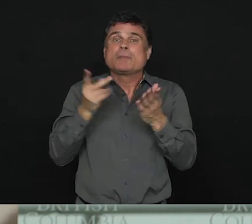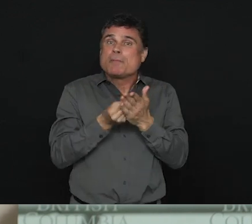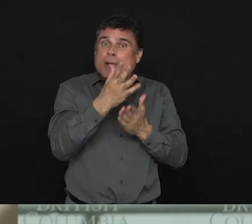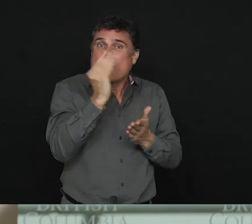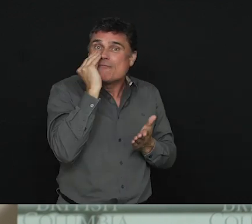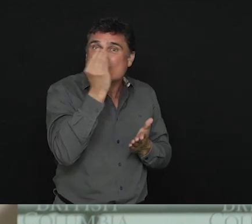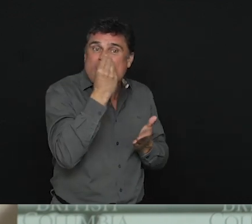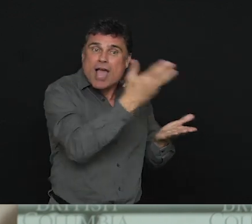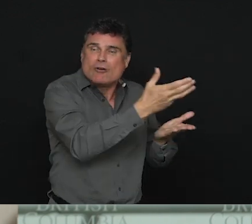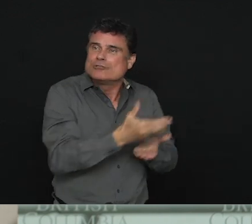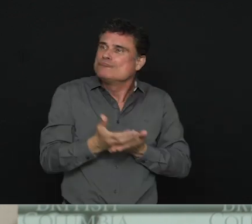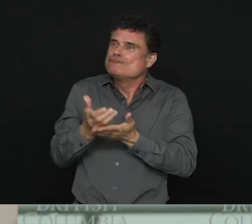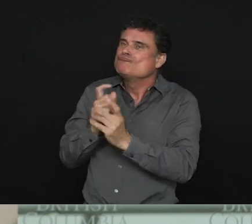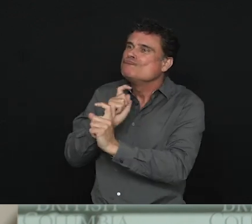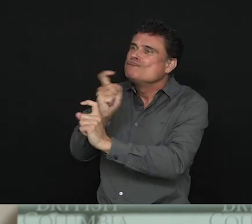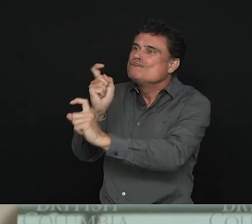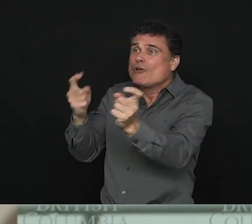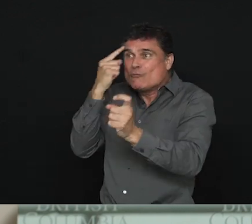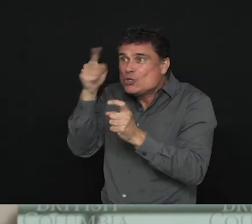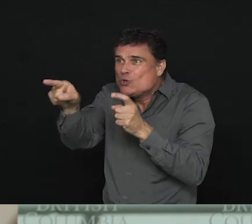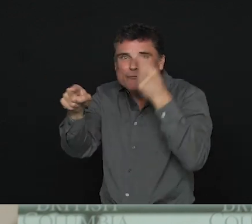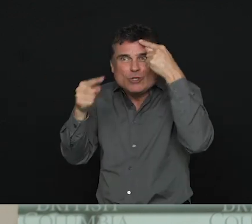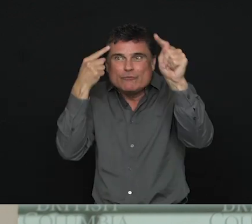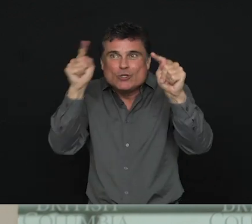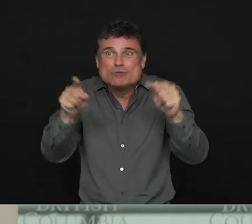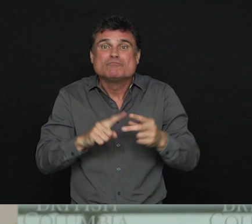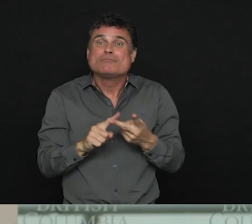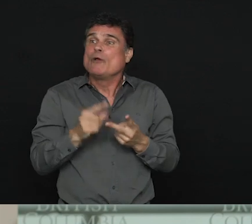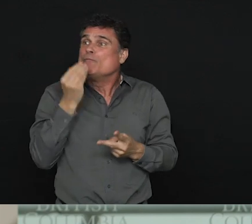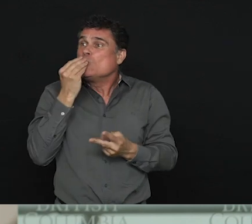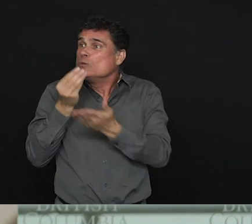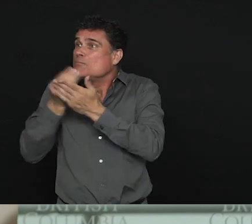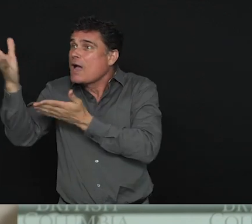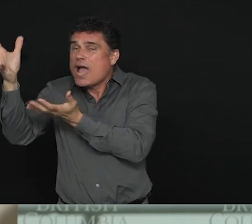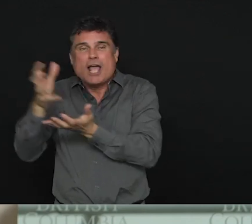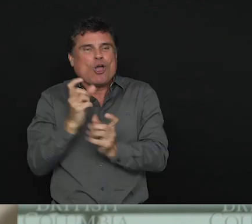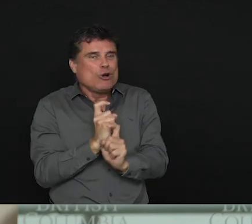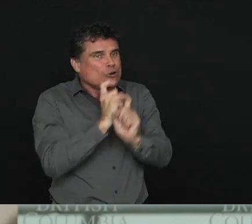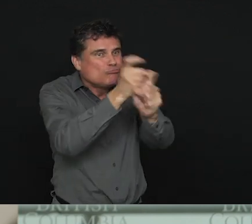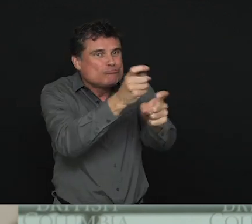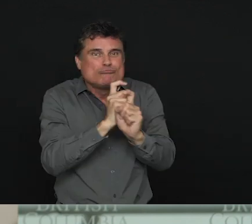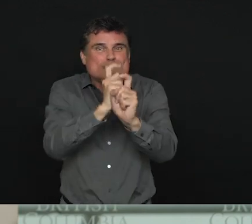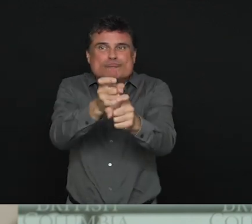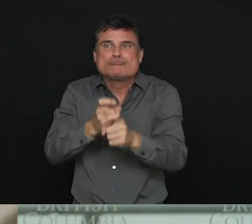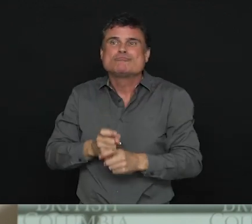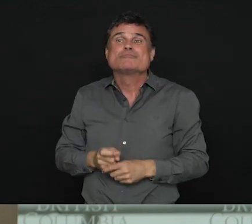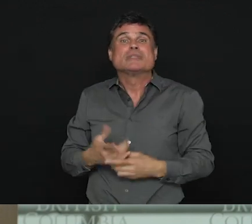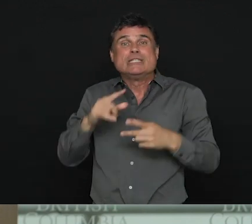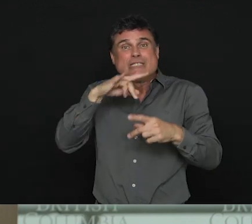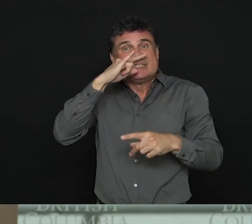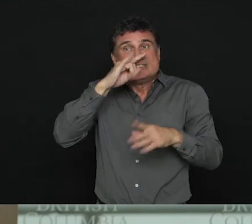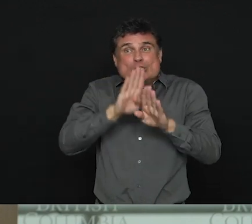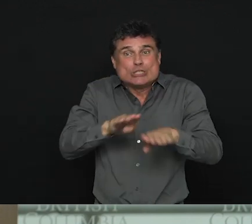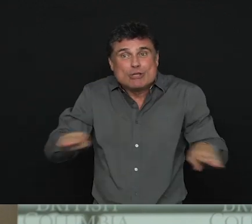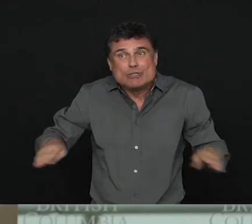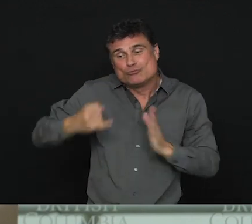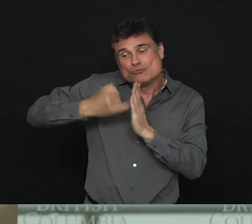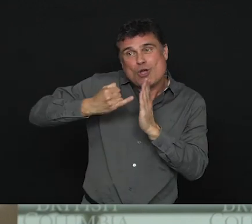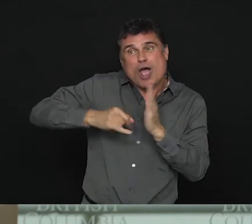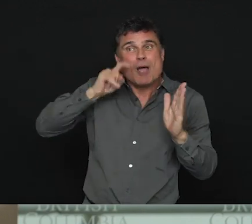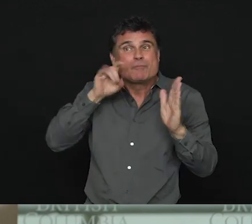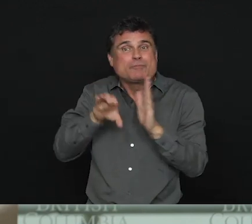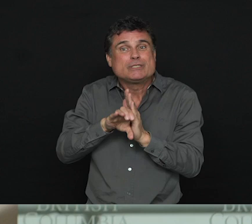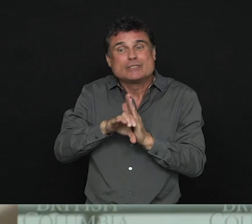words of encouragement scrawled in chalk on sidewalks, and paper hearts stickered on living room windows in many neighbourhoods.